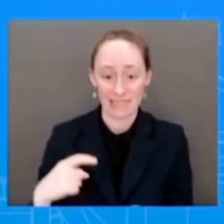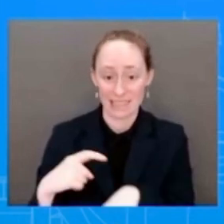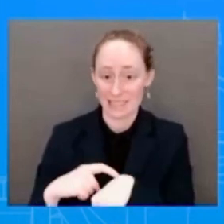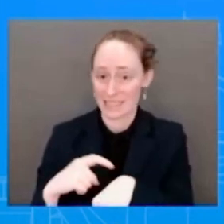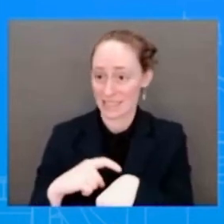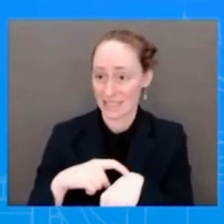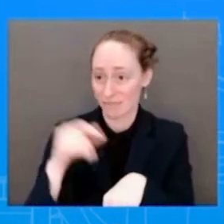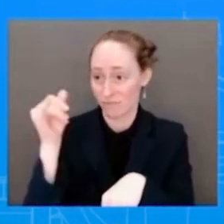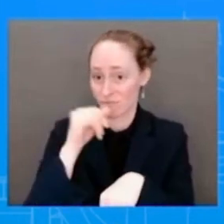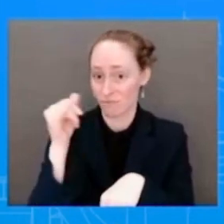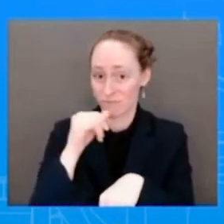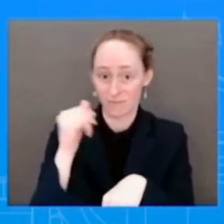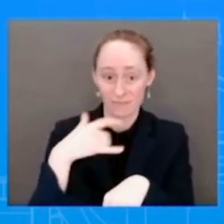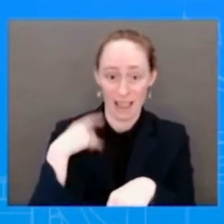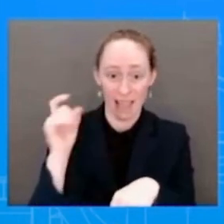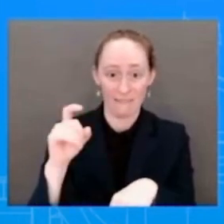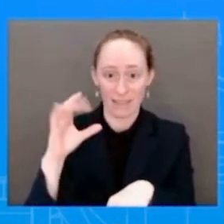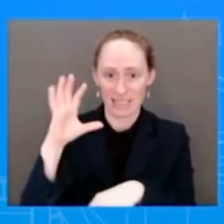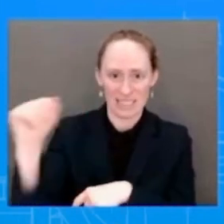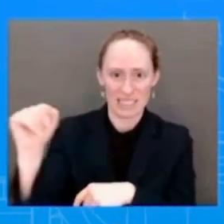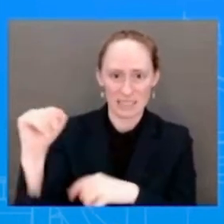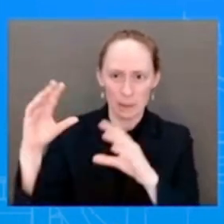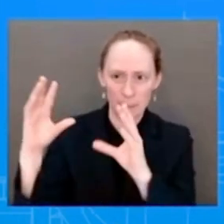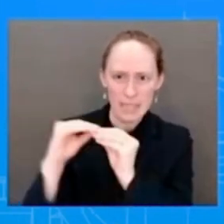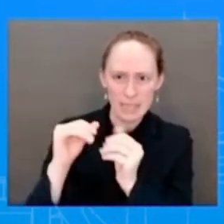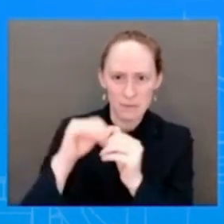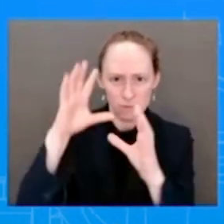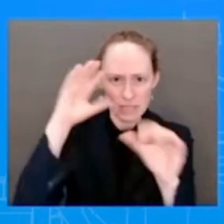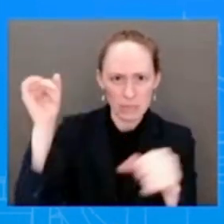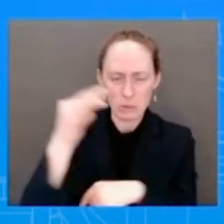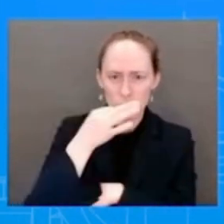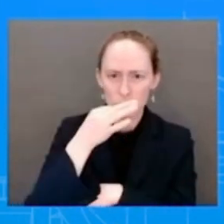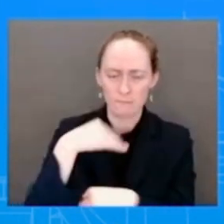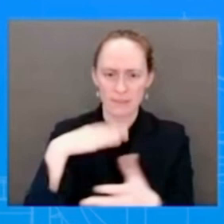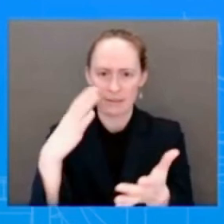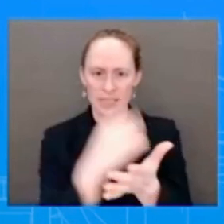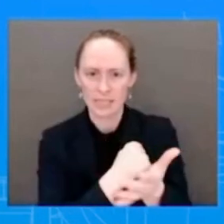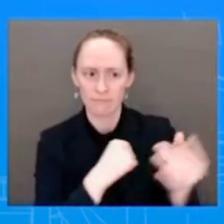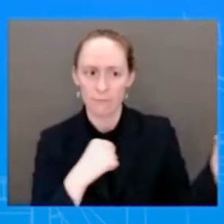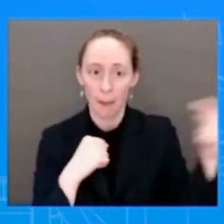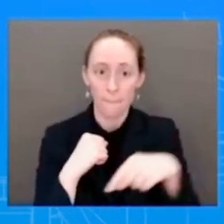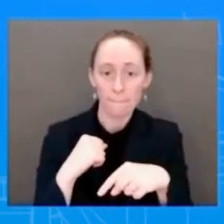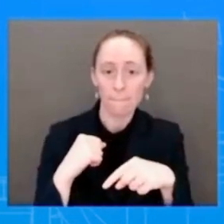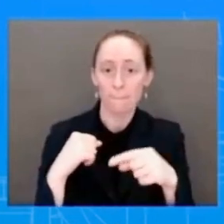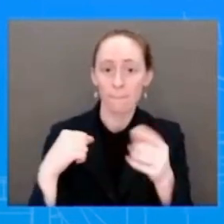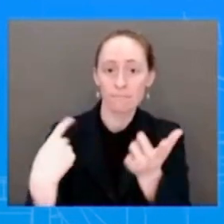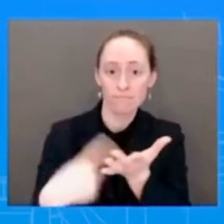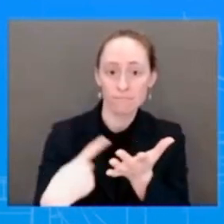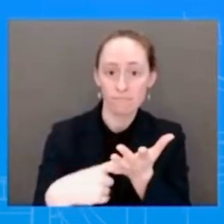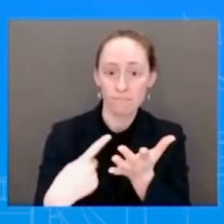a few minutes, but she wanted to speak with all of you and take some questions. And, Jen? Hold your powers.